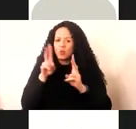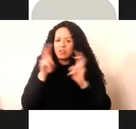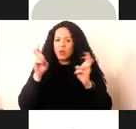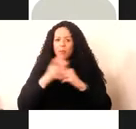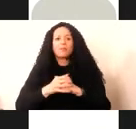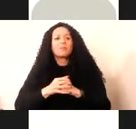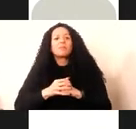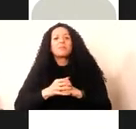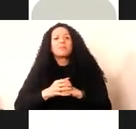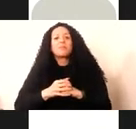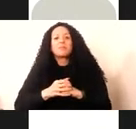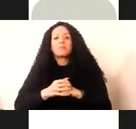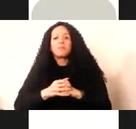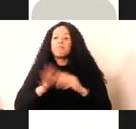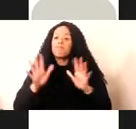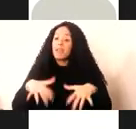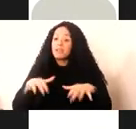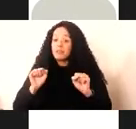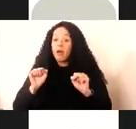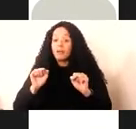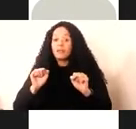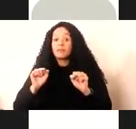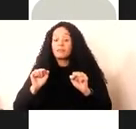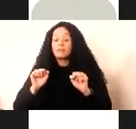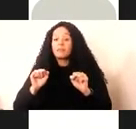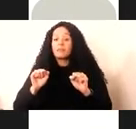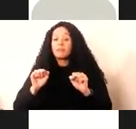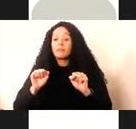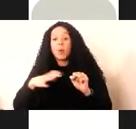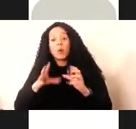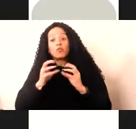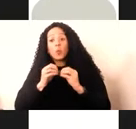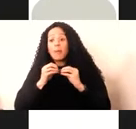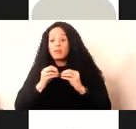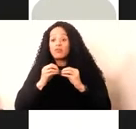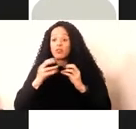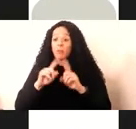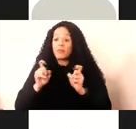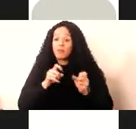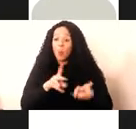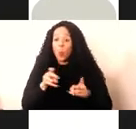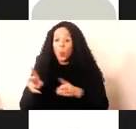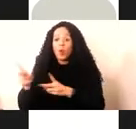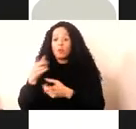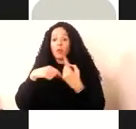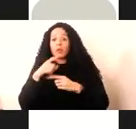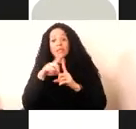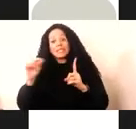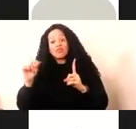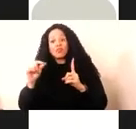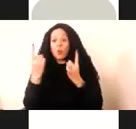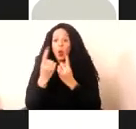But as a start, I wanted to mention some of the ways in which four digital objects